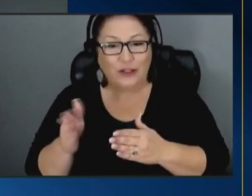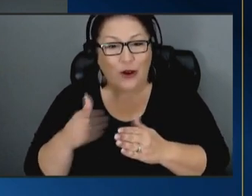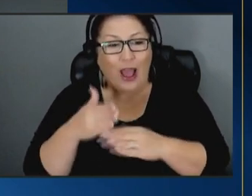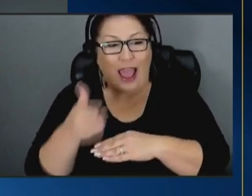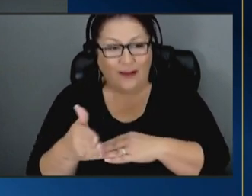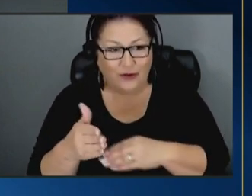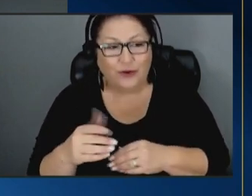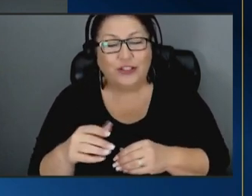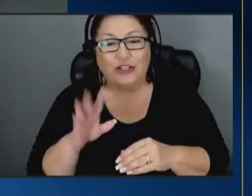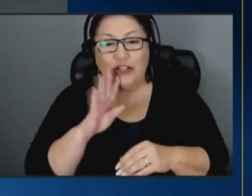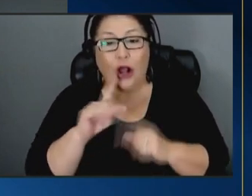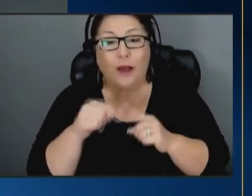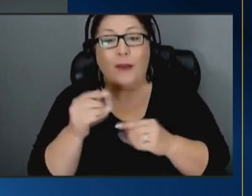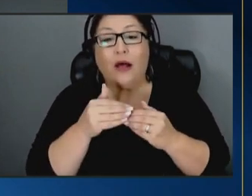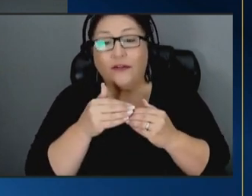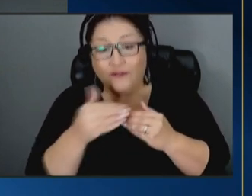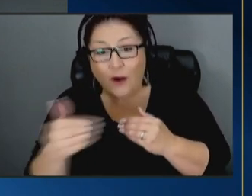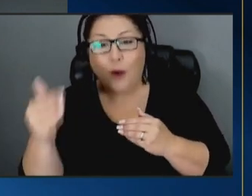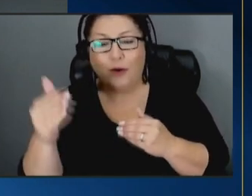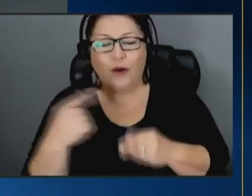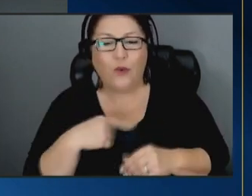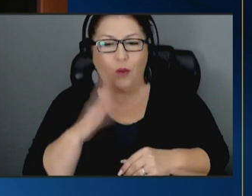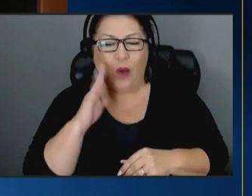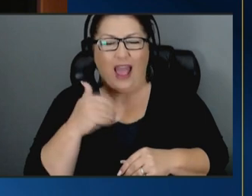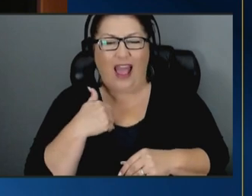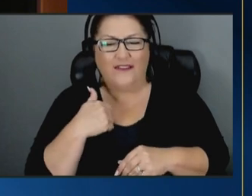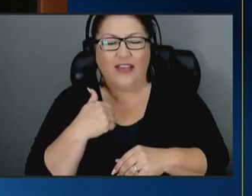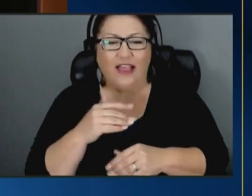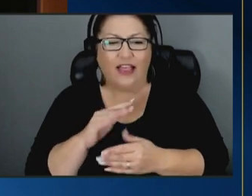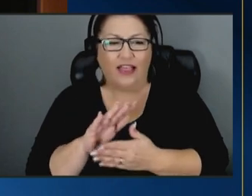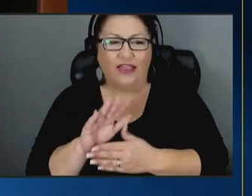forward so we'll have the videos now thank you